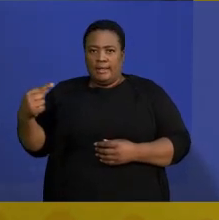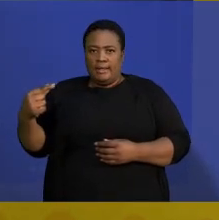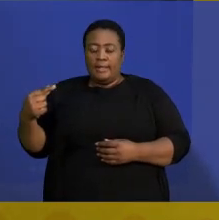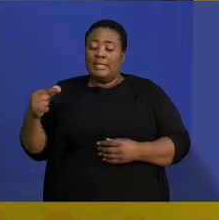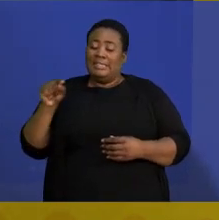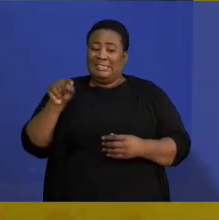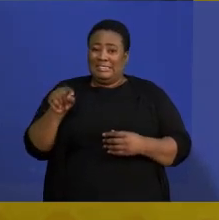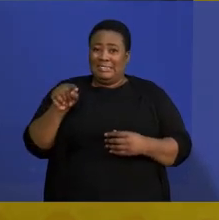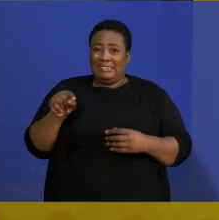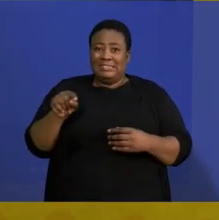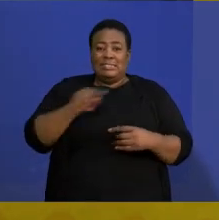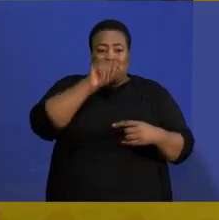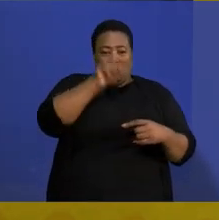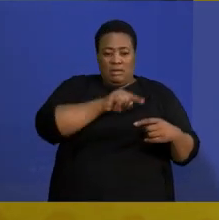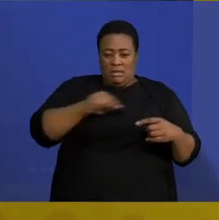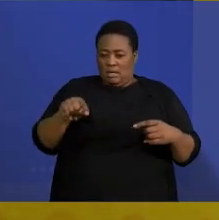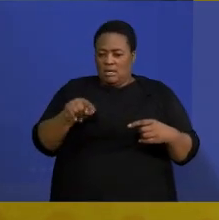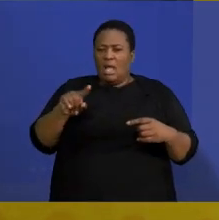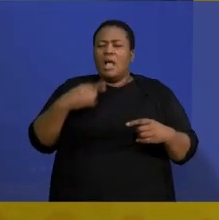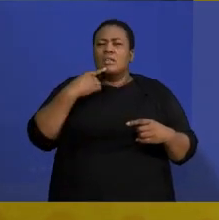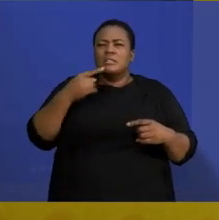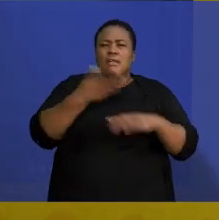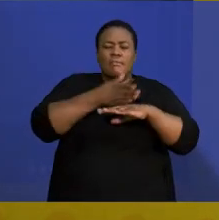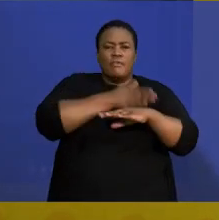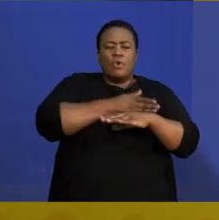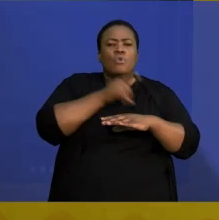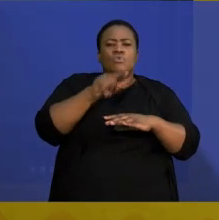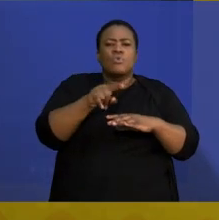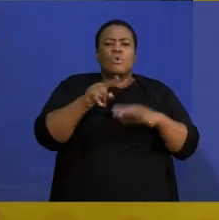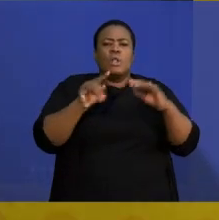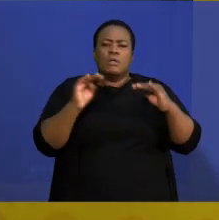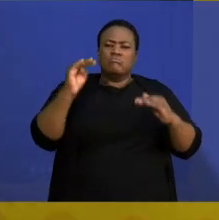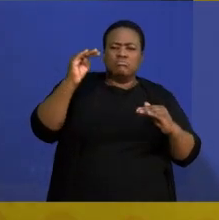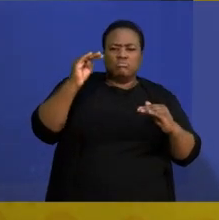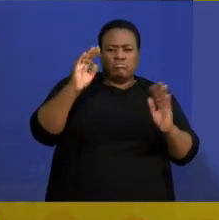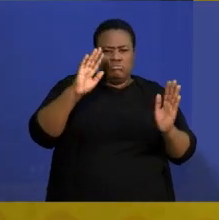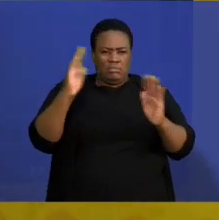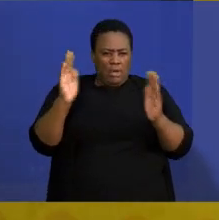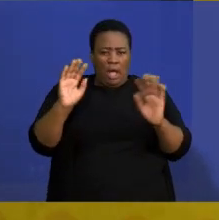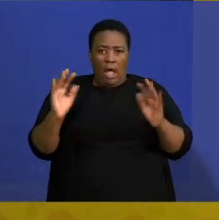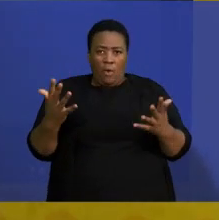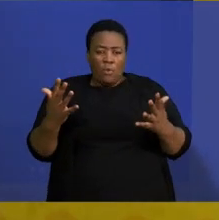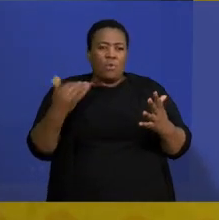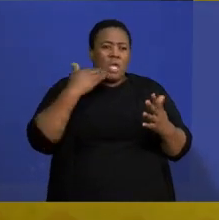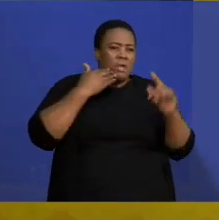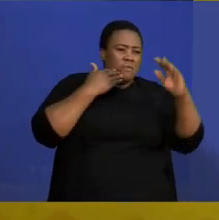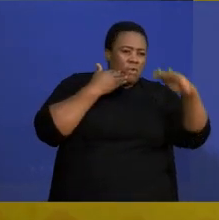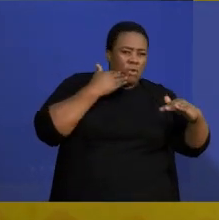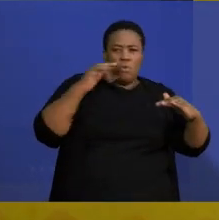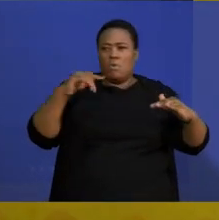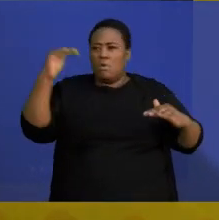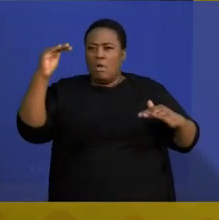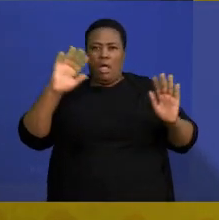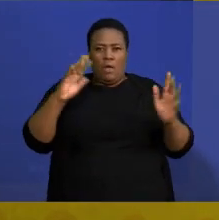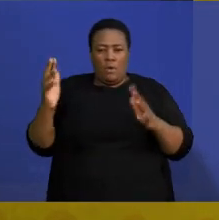there's inequalities that you need to do. At times, you need to be able to graph your inequality, you need to be able to